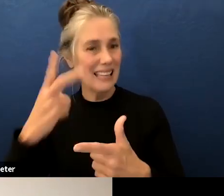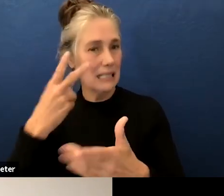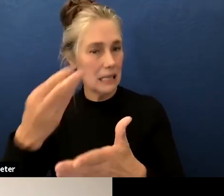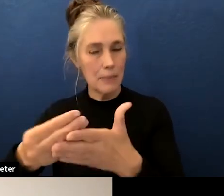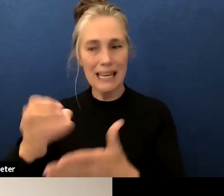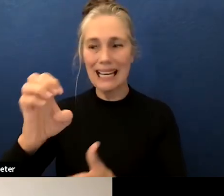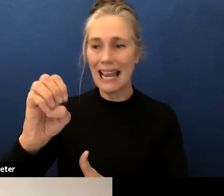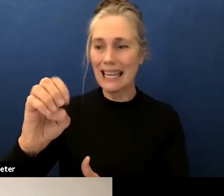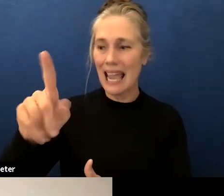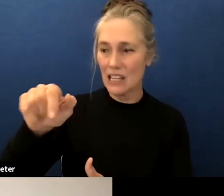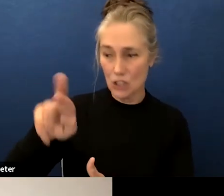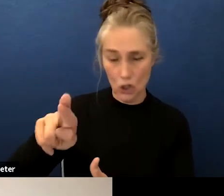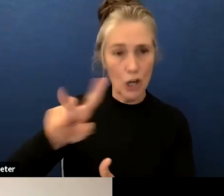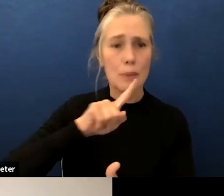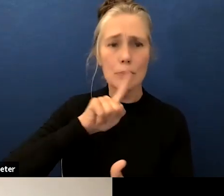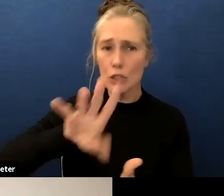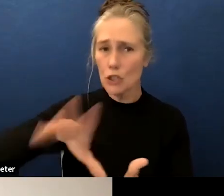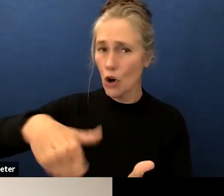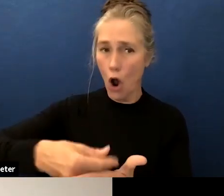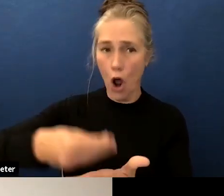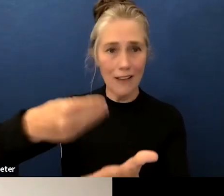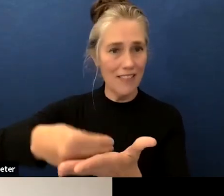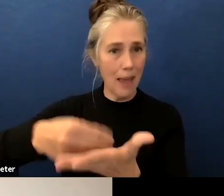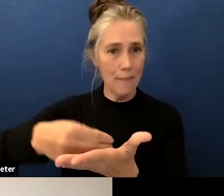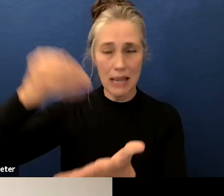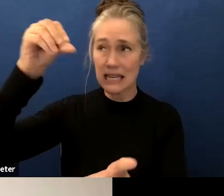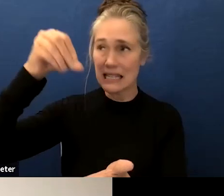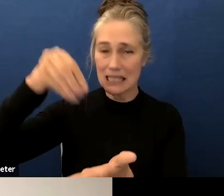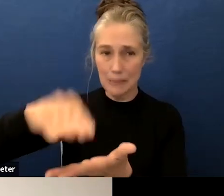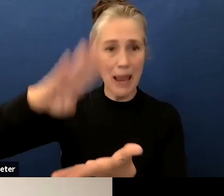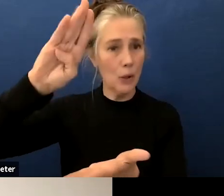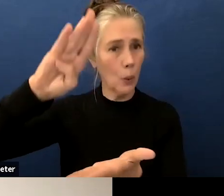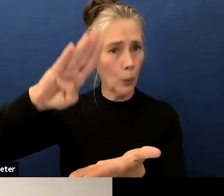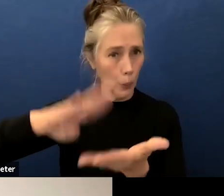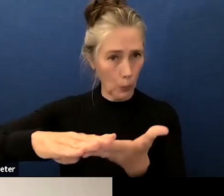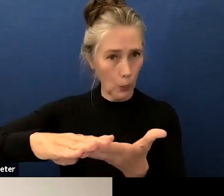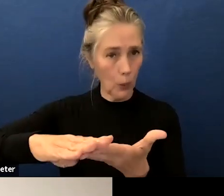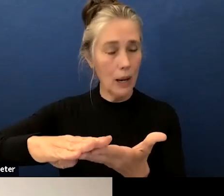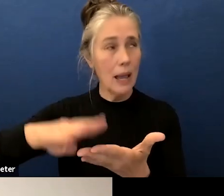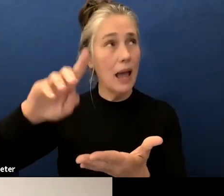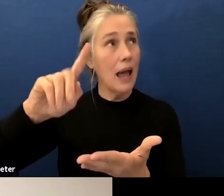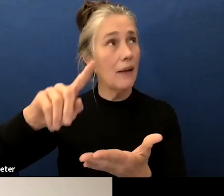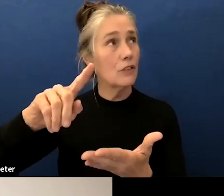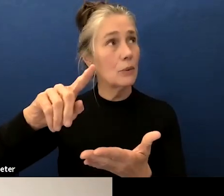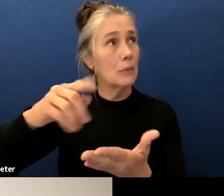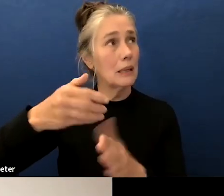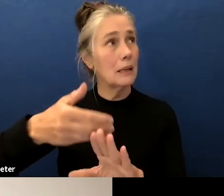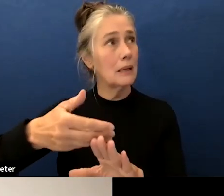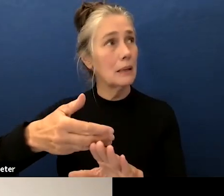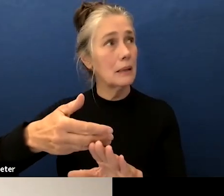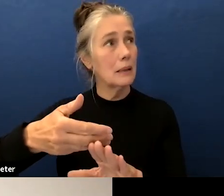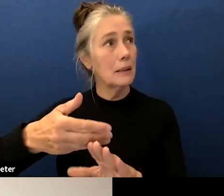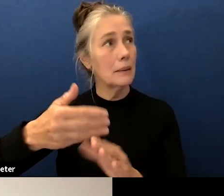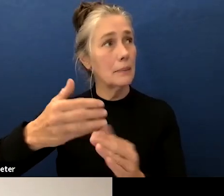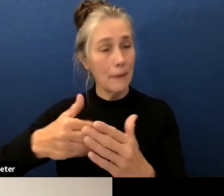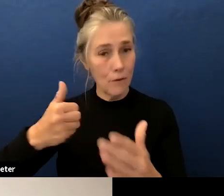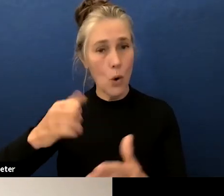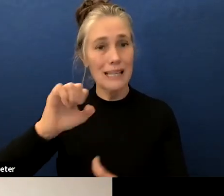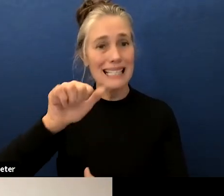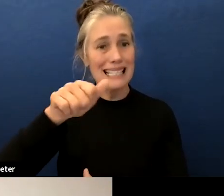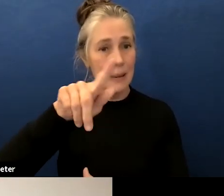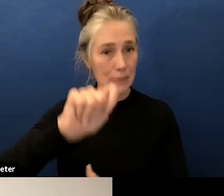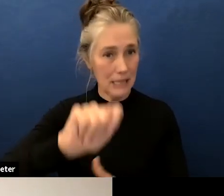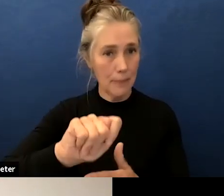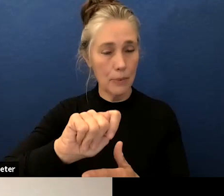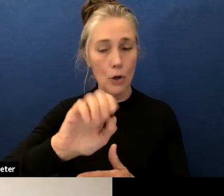make sure we spend all of our esser one money which is needs to be spent by i think it's september or august we still have some